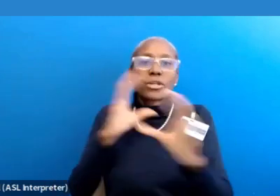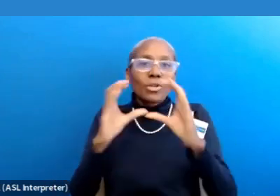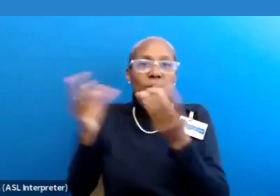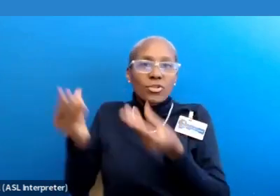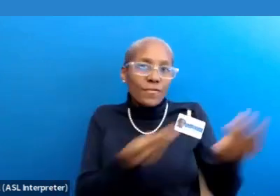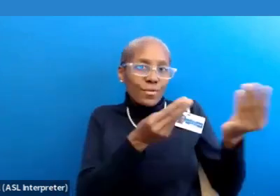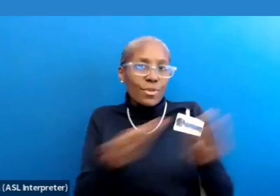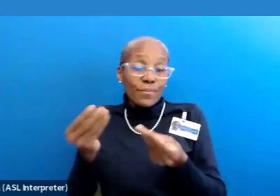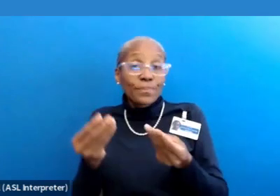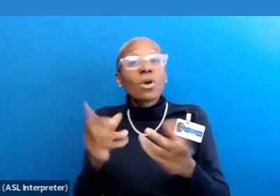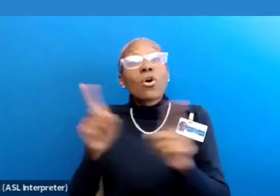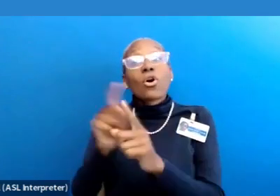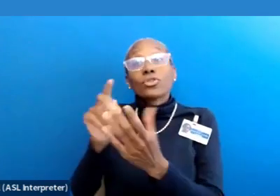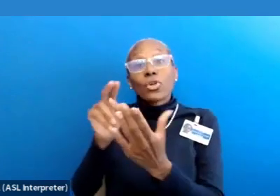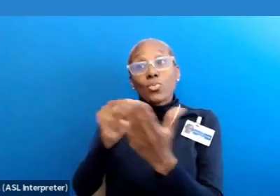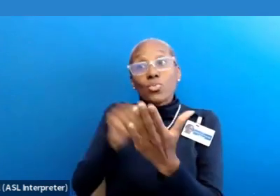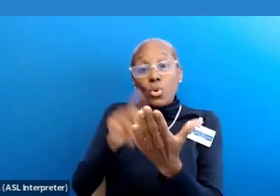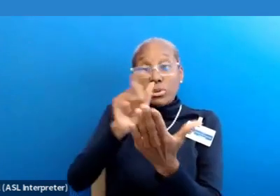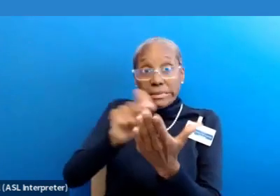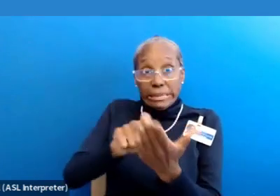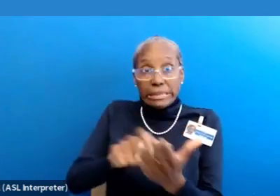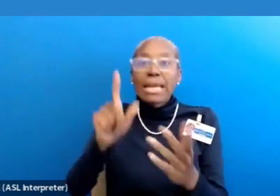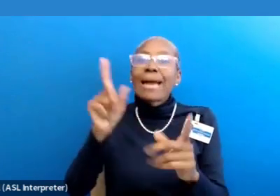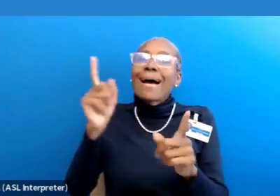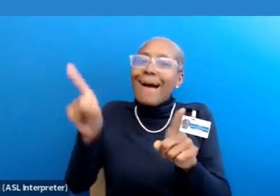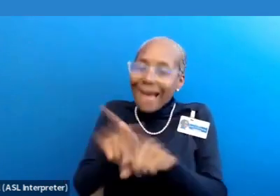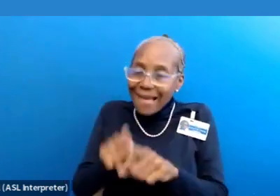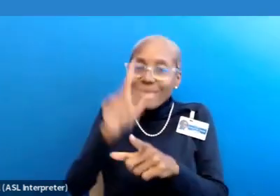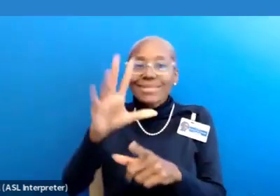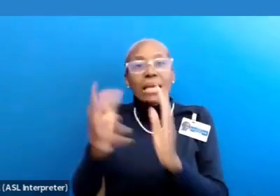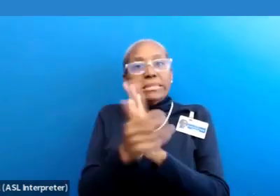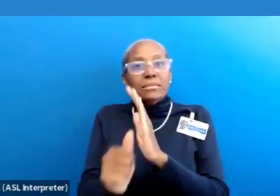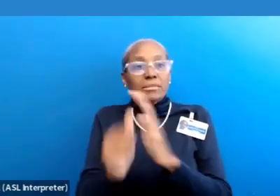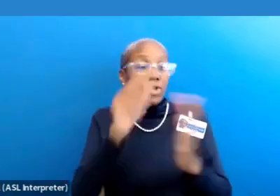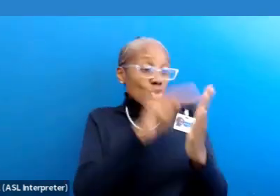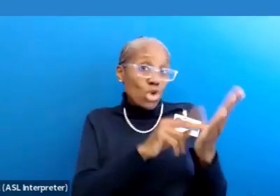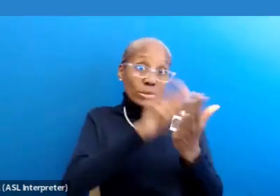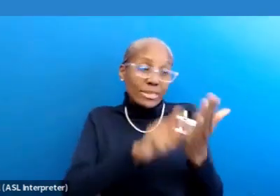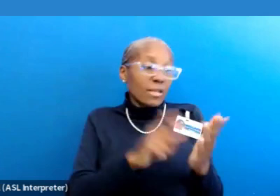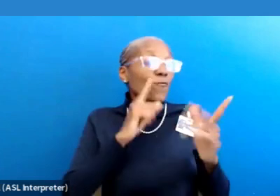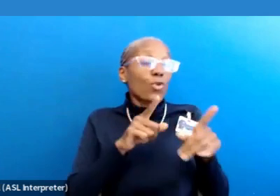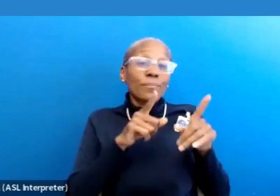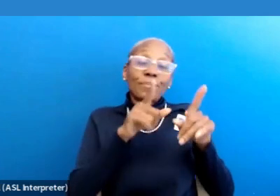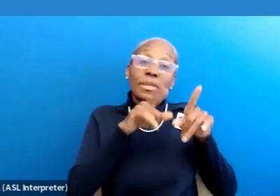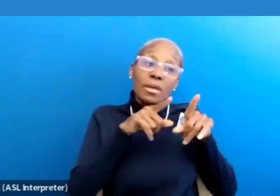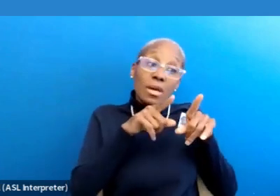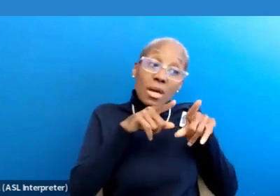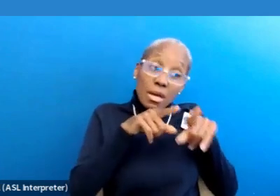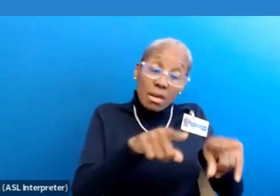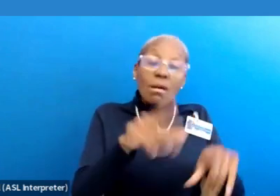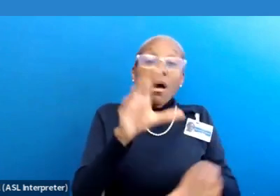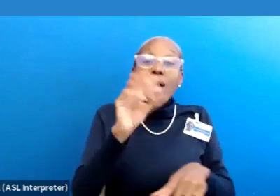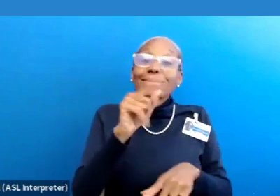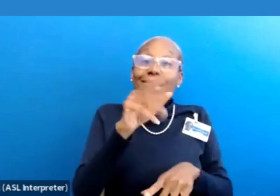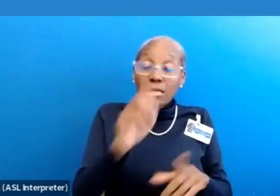Practice note-taking as a foundational skill and refine your note-taking techniques for consecutive, long-consecutive, and even